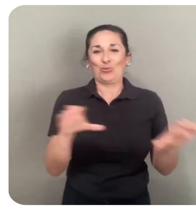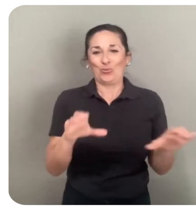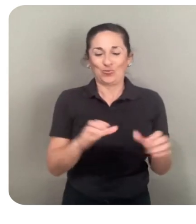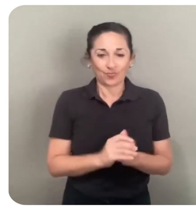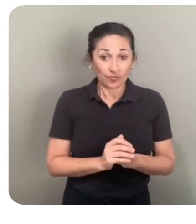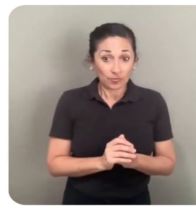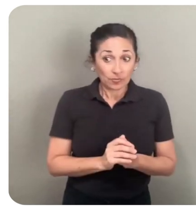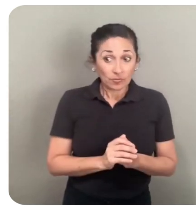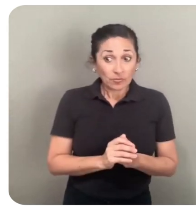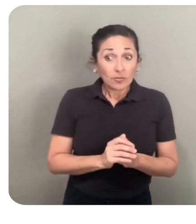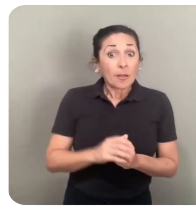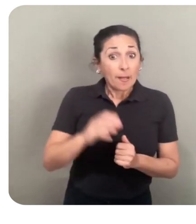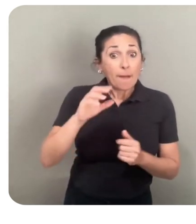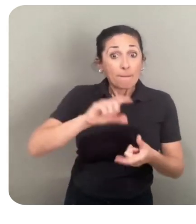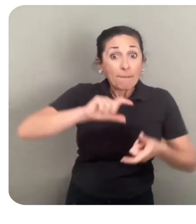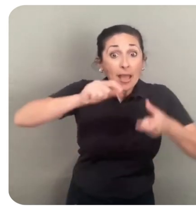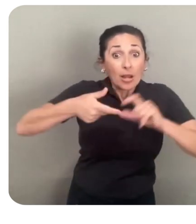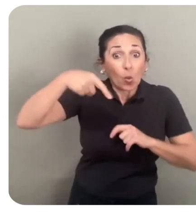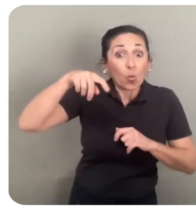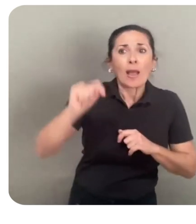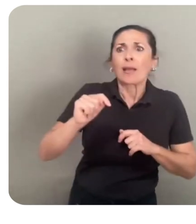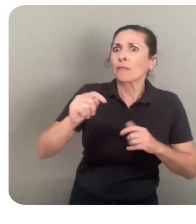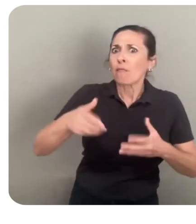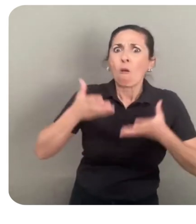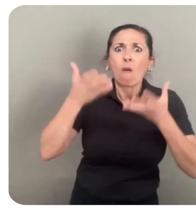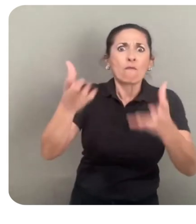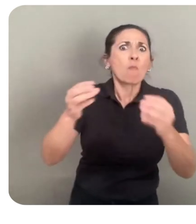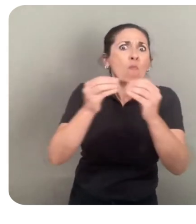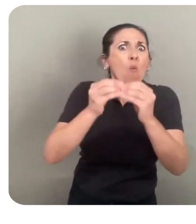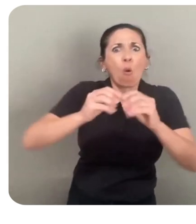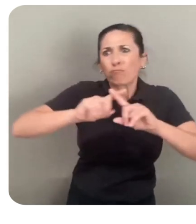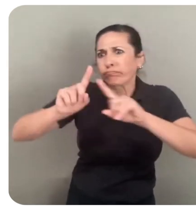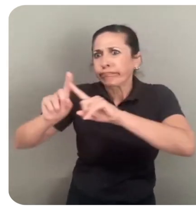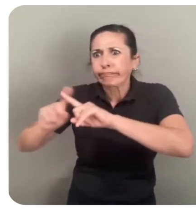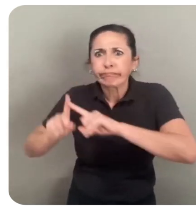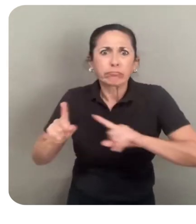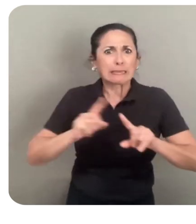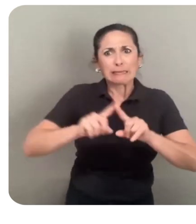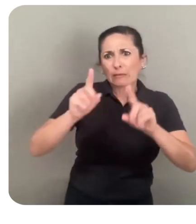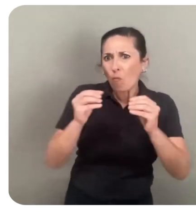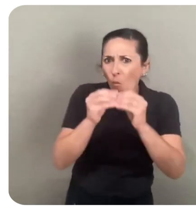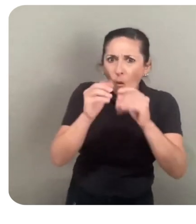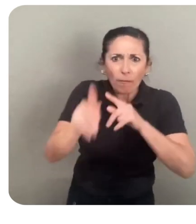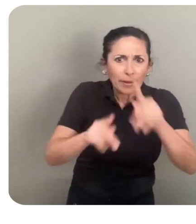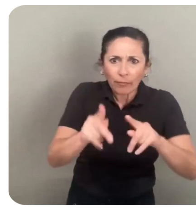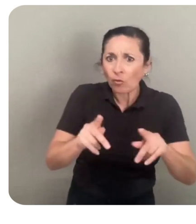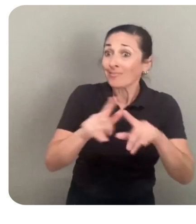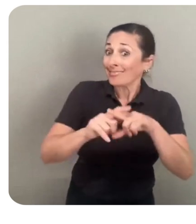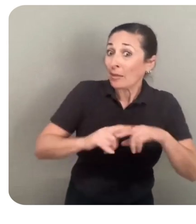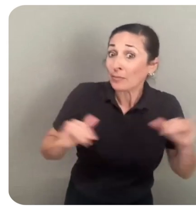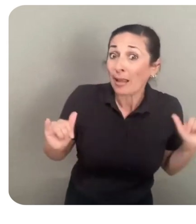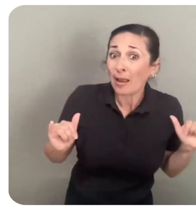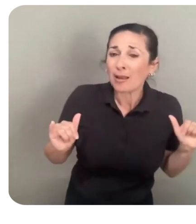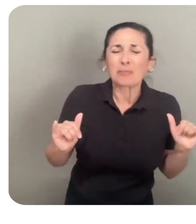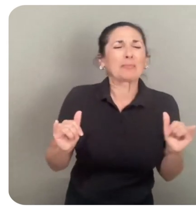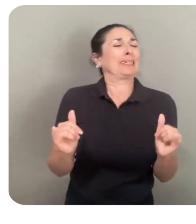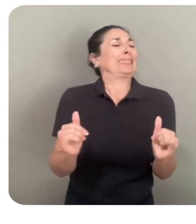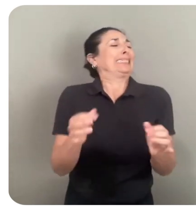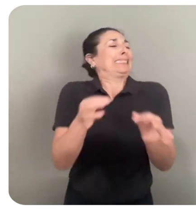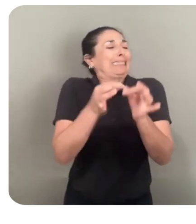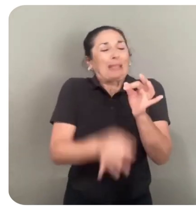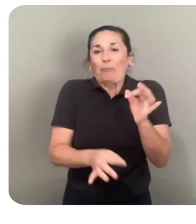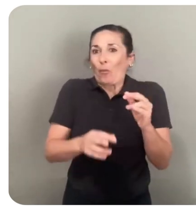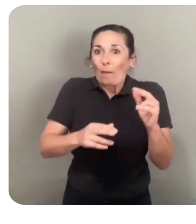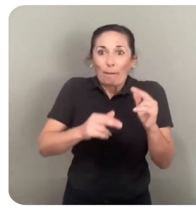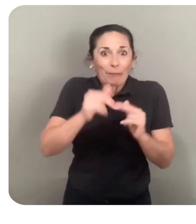MetaQuest is offering a lot more utility at an unreal value to more people. At the same time, it's never been easier to